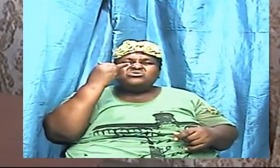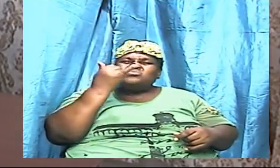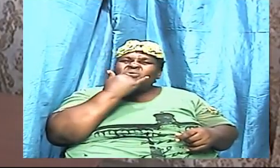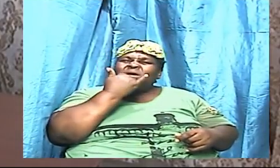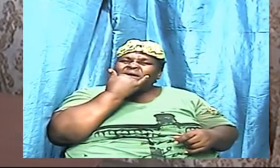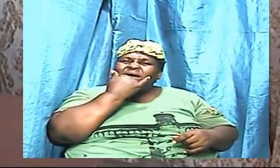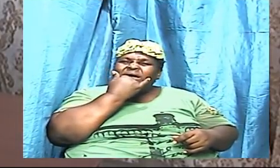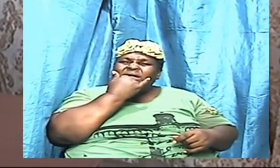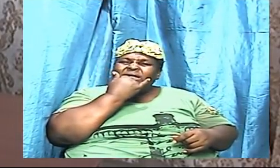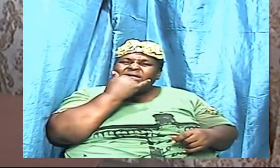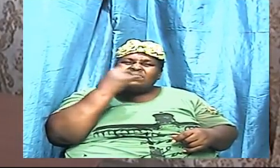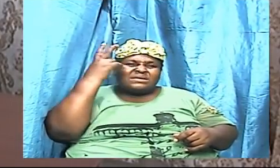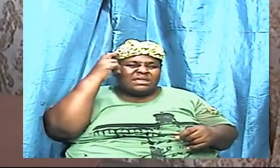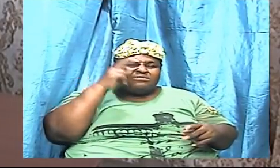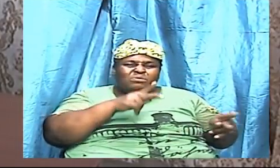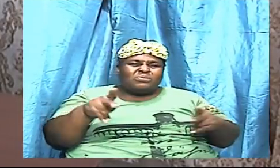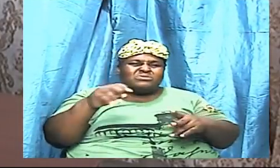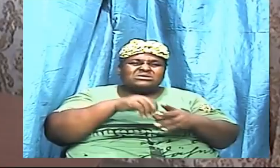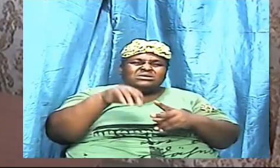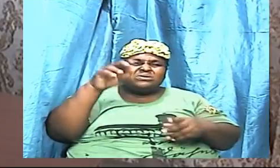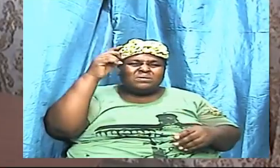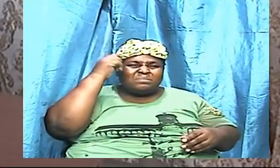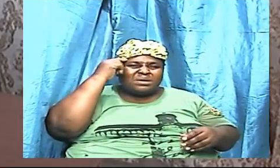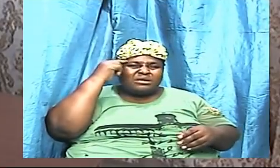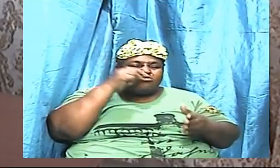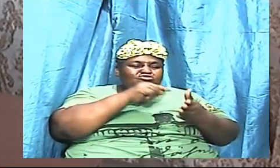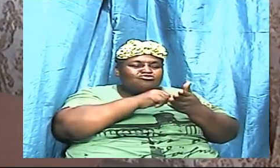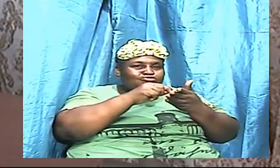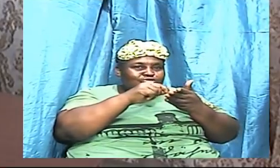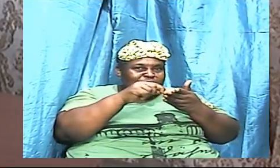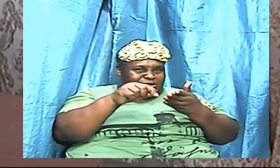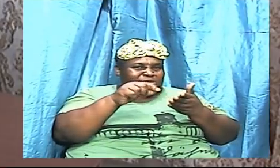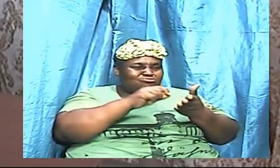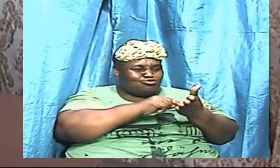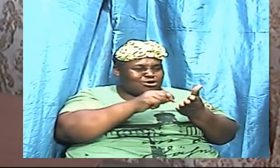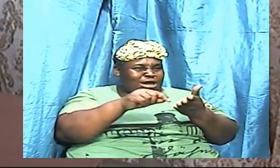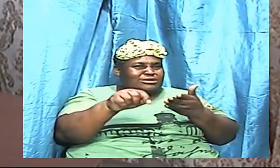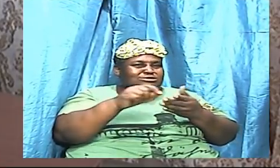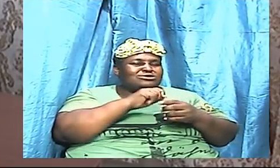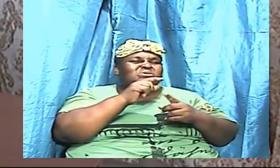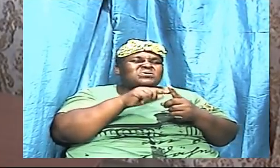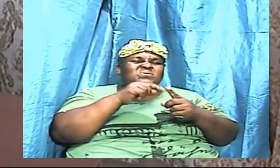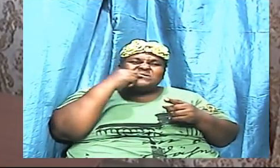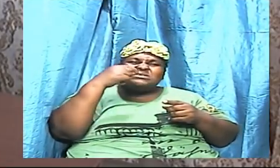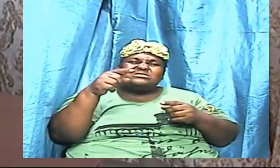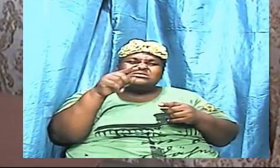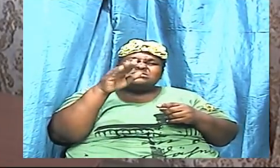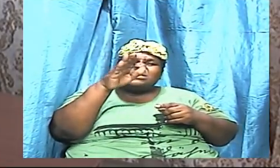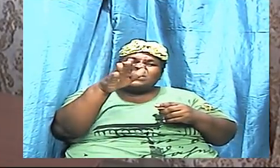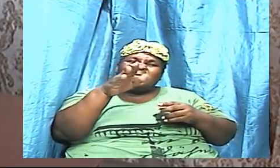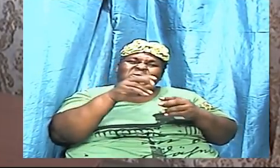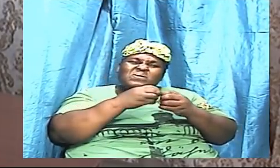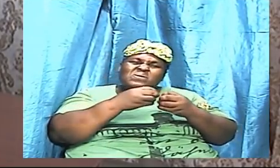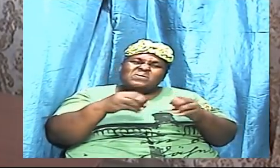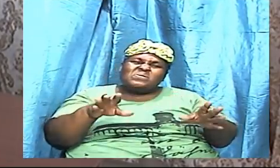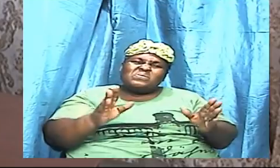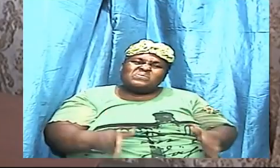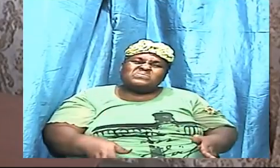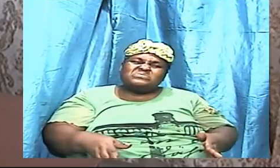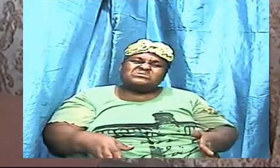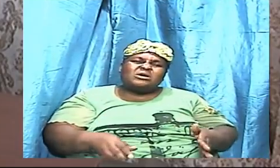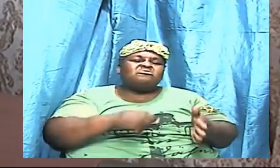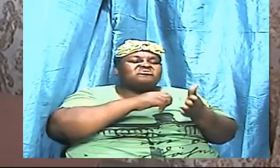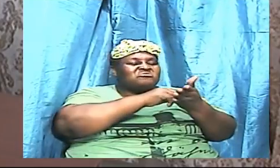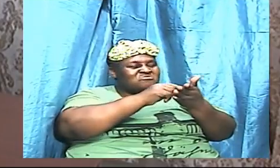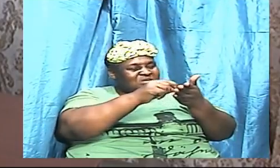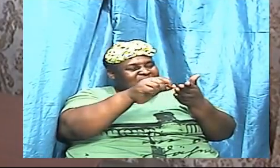mind I want us to jot them down when he says you're a loser I want us to go through so and in